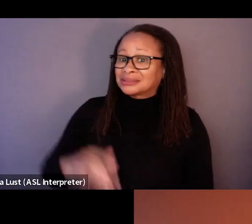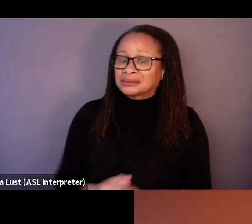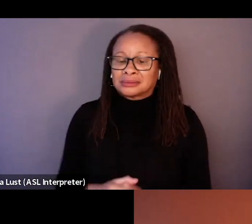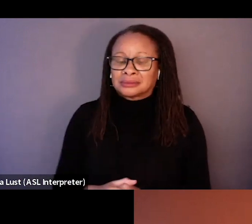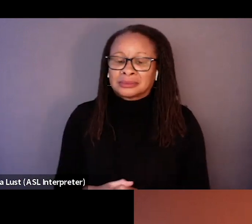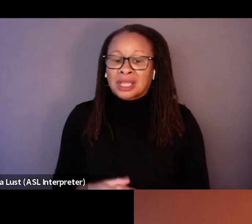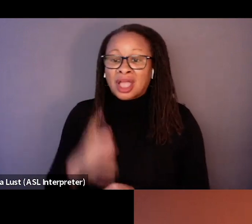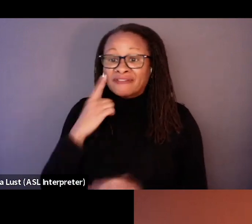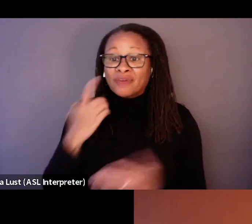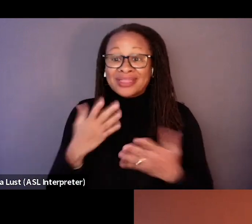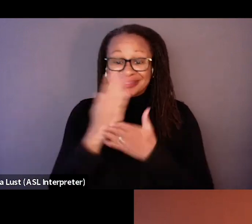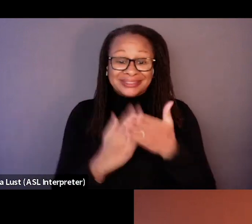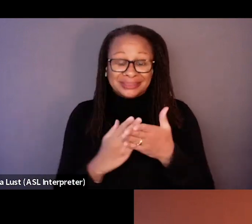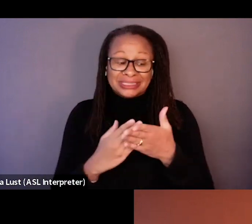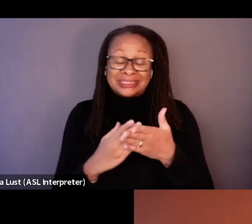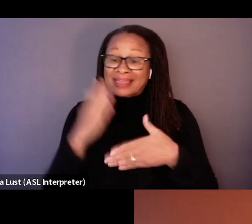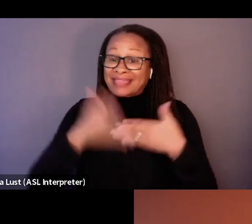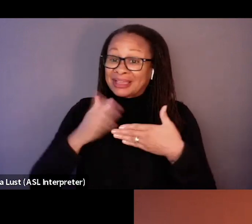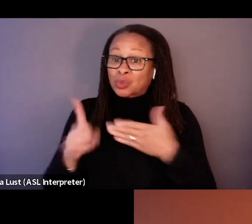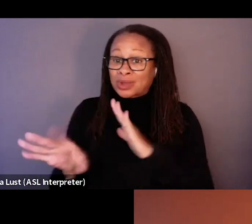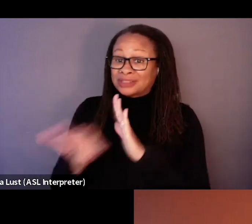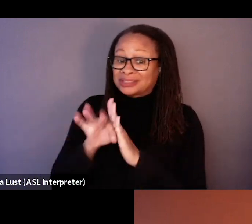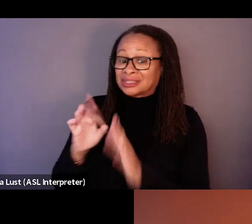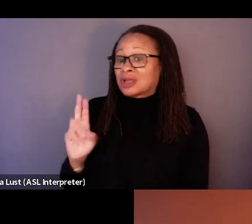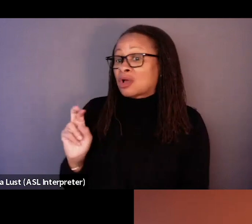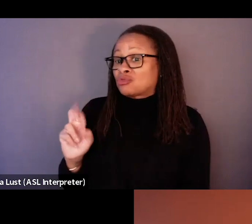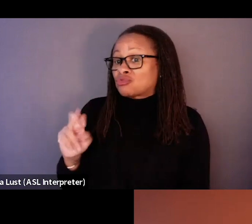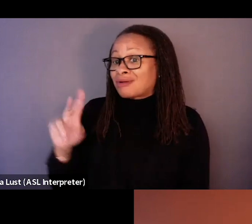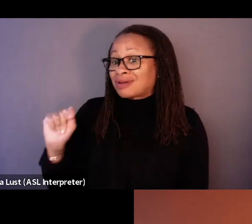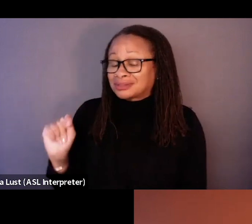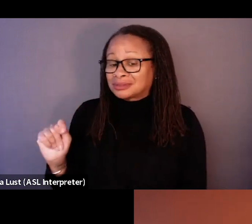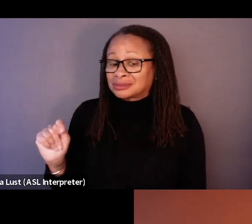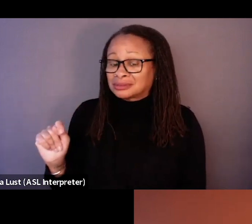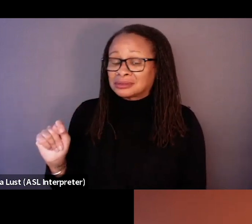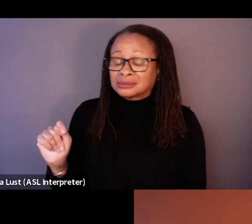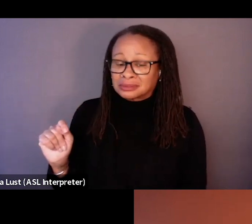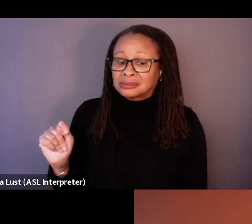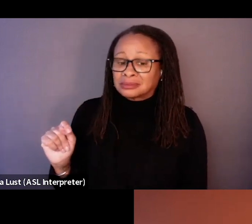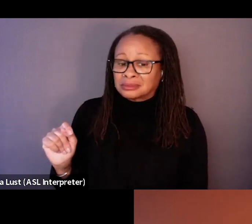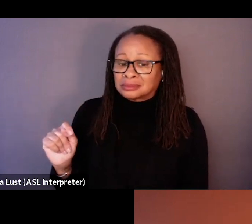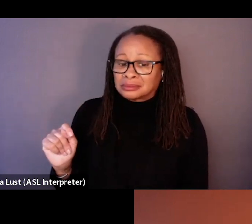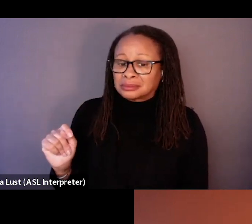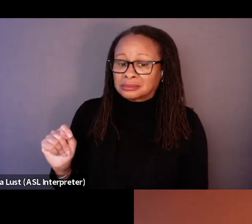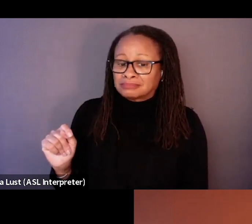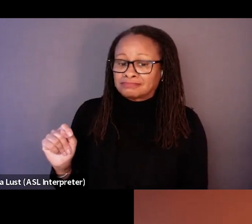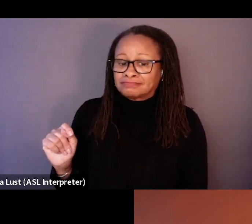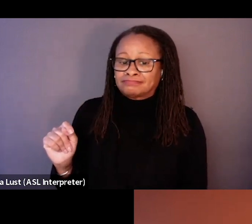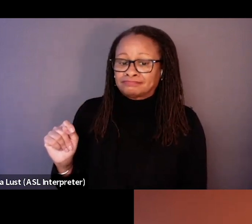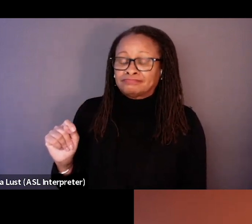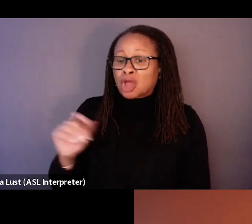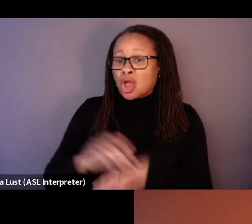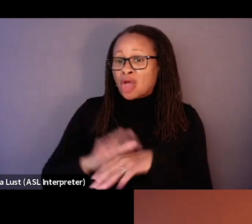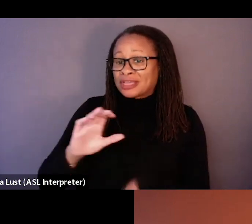and, and, know, for this scene at the end where I discovered Ronit, um, yeah, you know, we are, we are on the screen. are phantoms